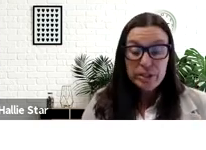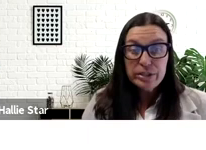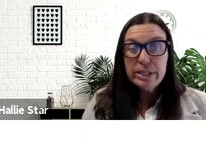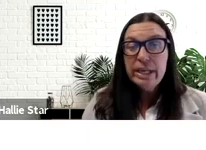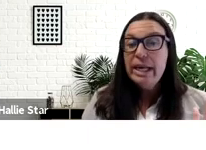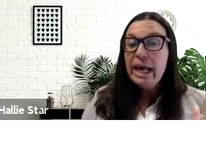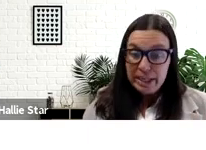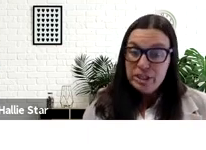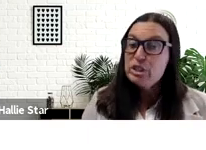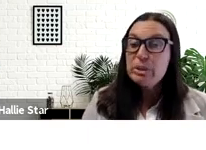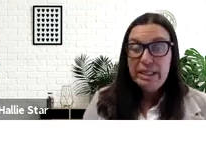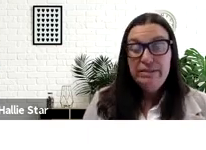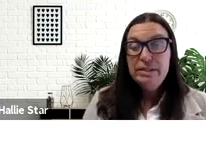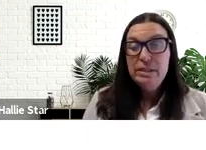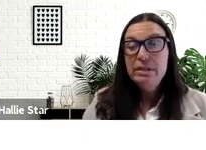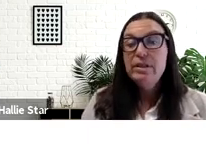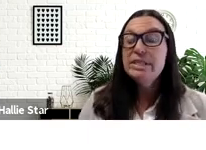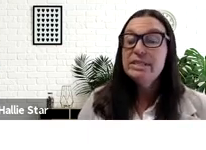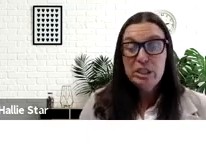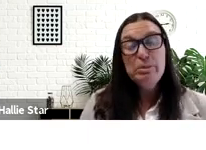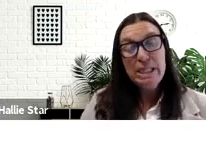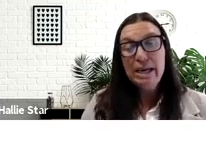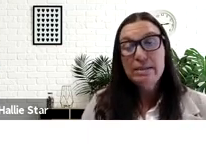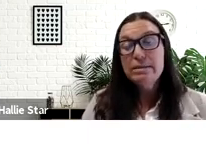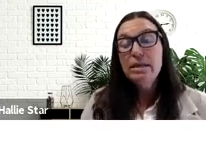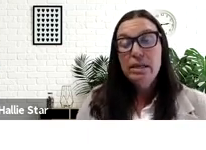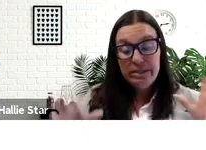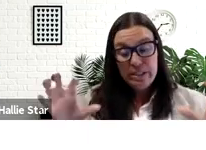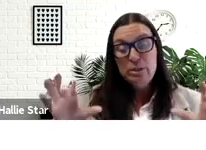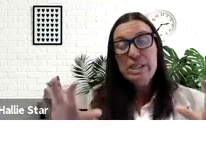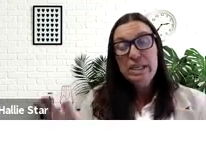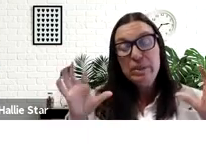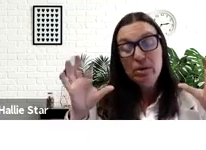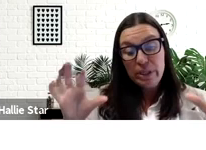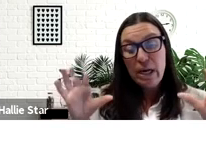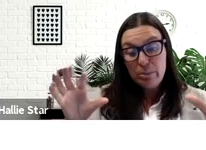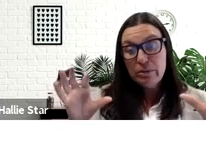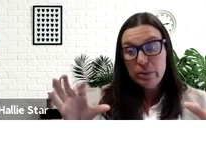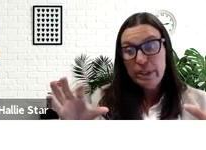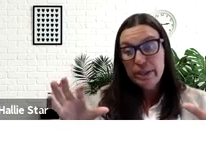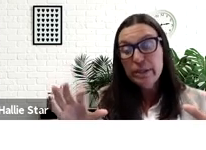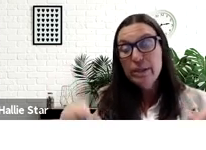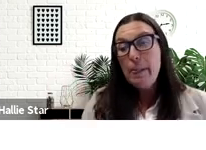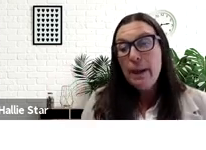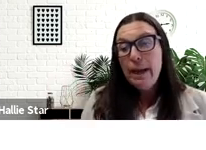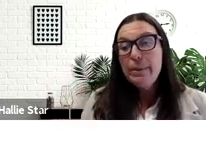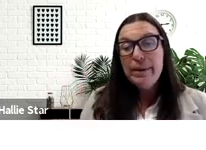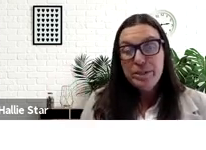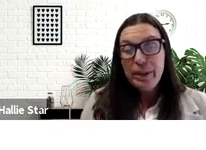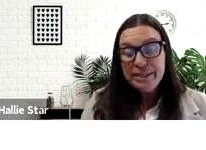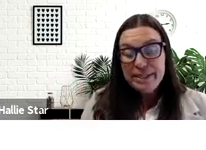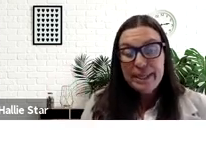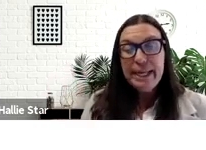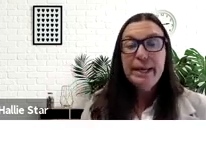structures, actions and beliefs that systematize, and systematize being a really operative word here, and